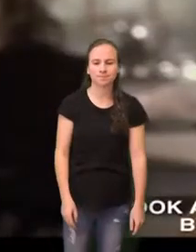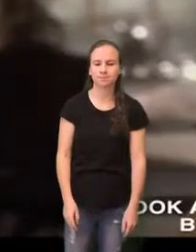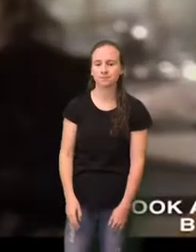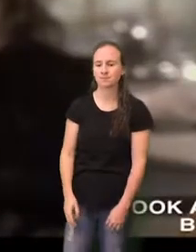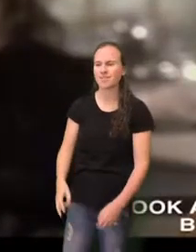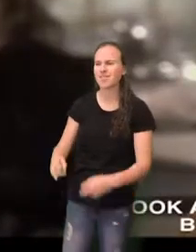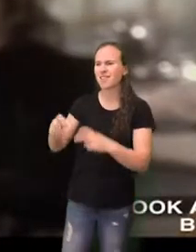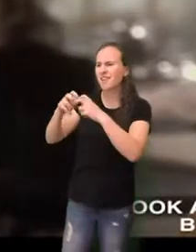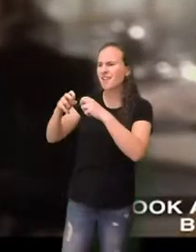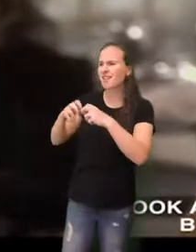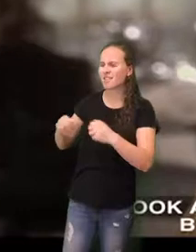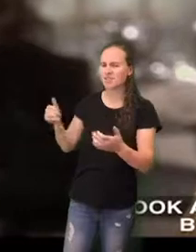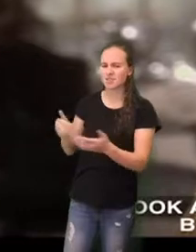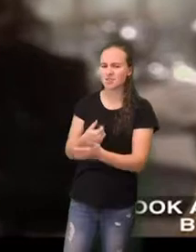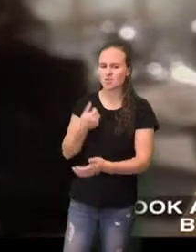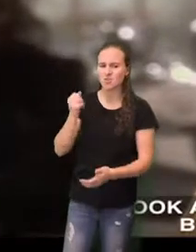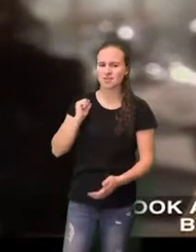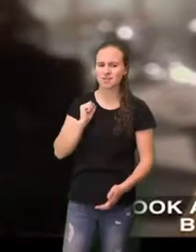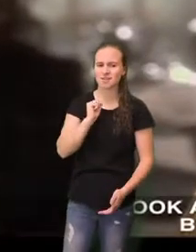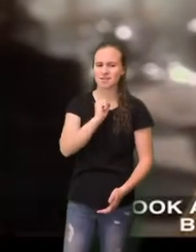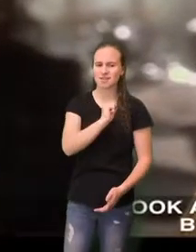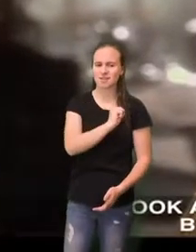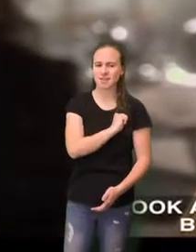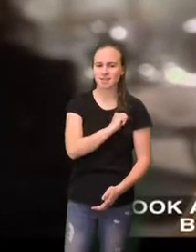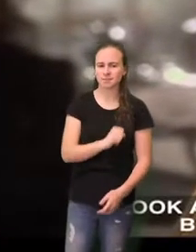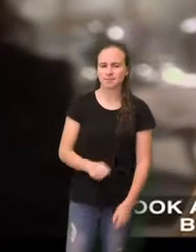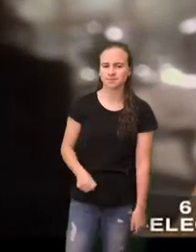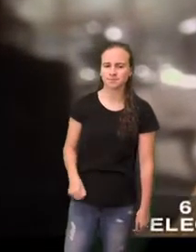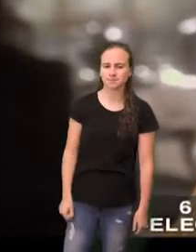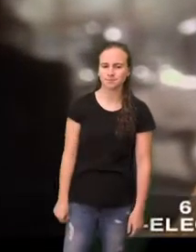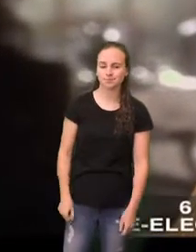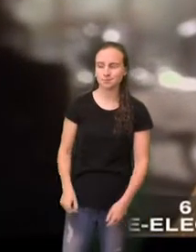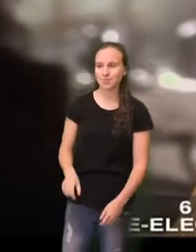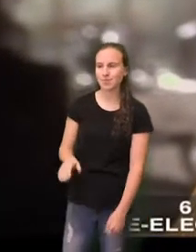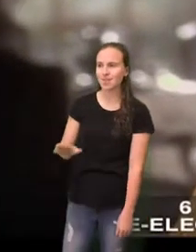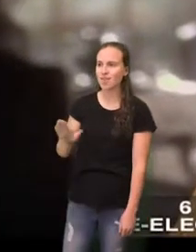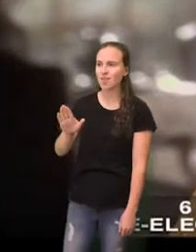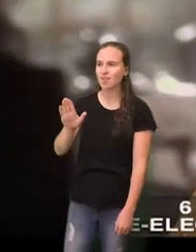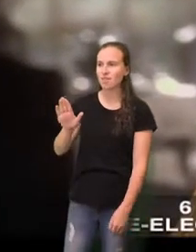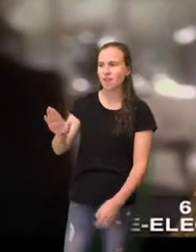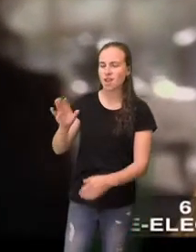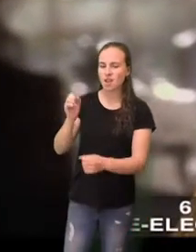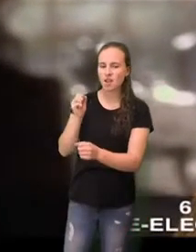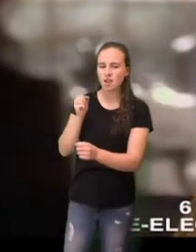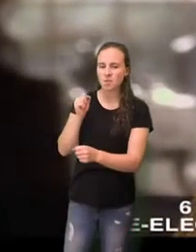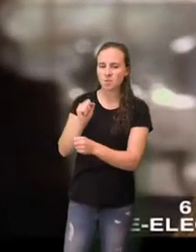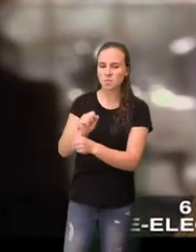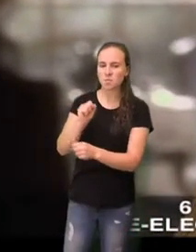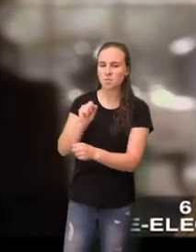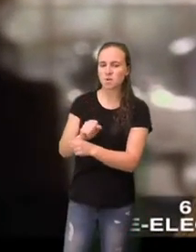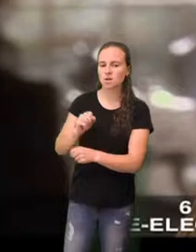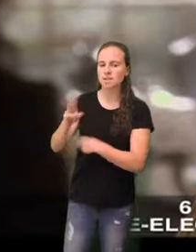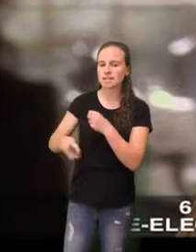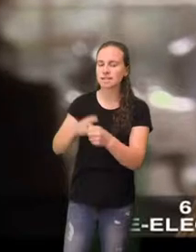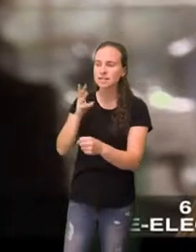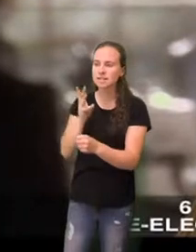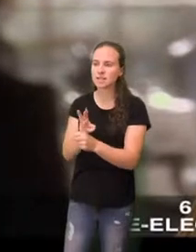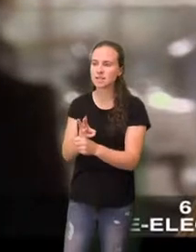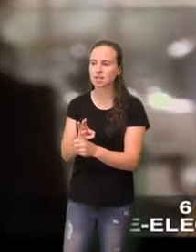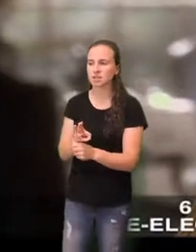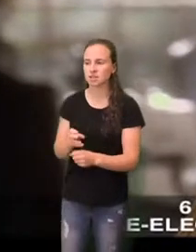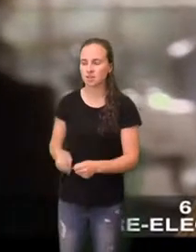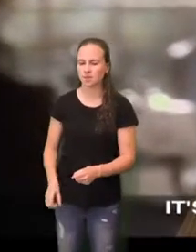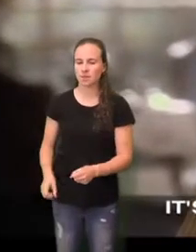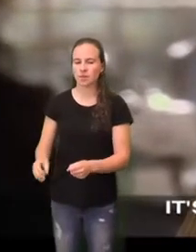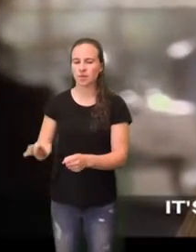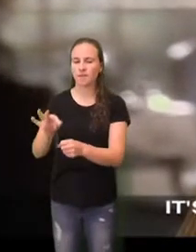Look at the Senate being created by the new Constitution. Six years, and they can be re-elected as long as